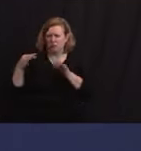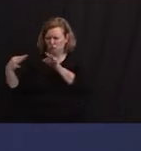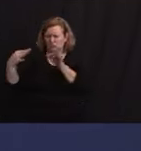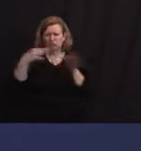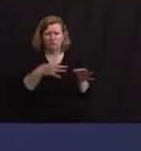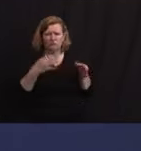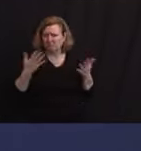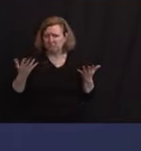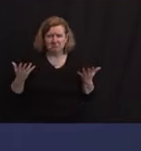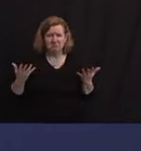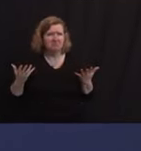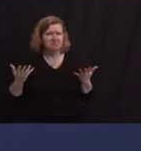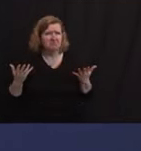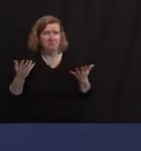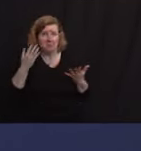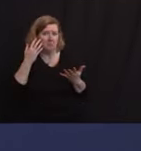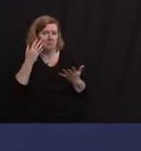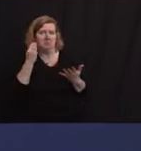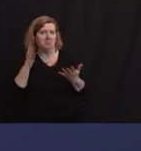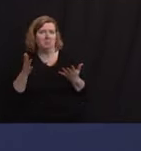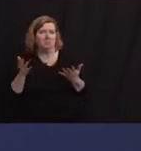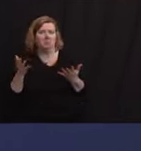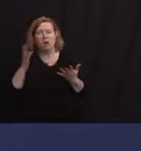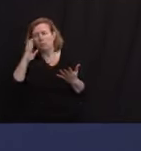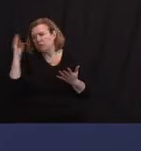I've to come back to on that. Good to see you. Matt.